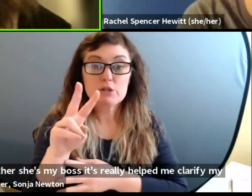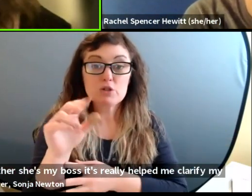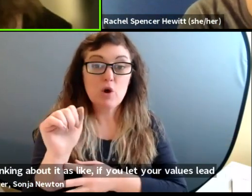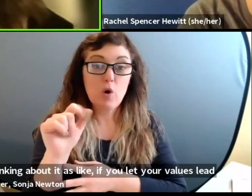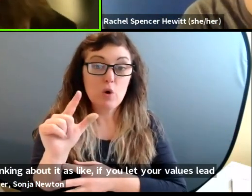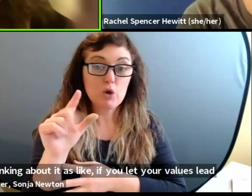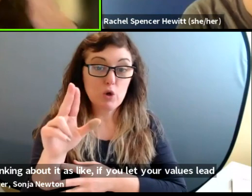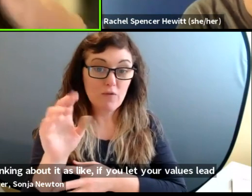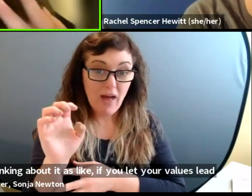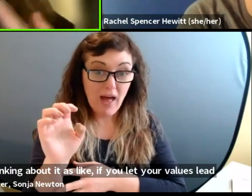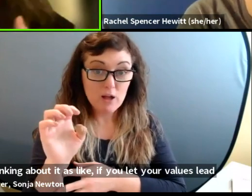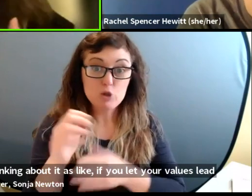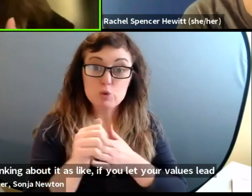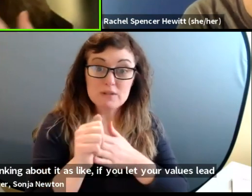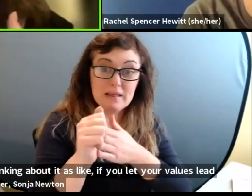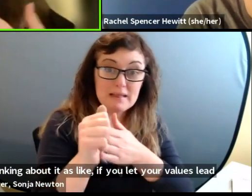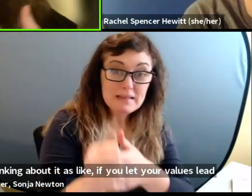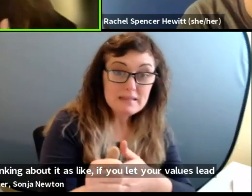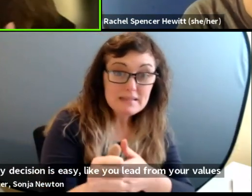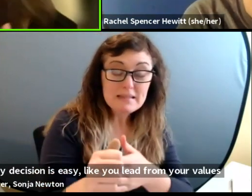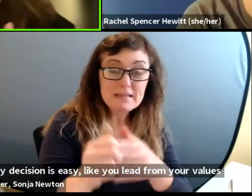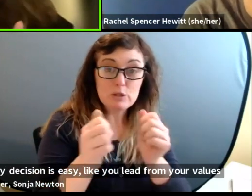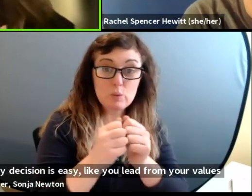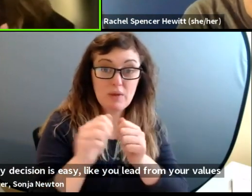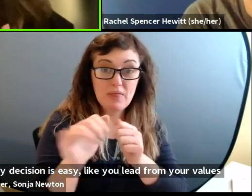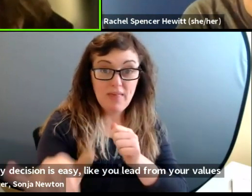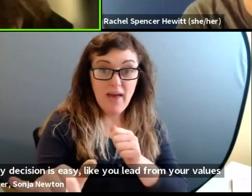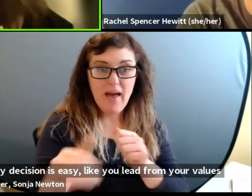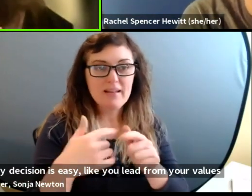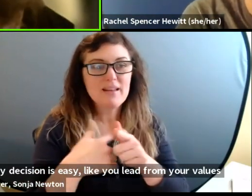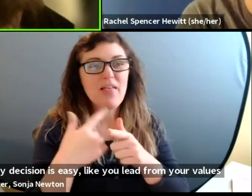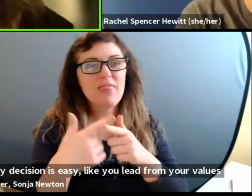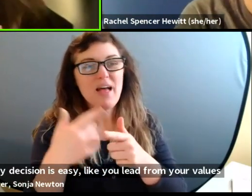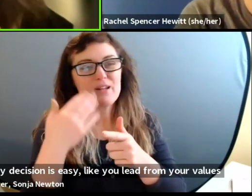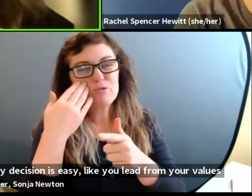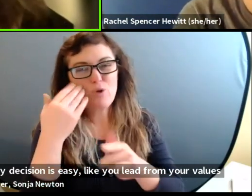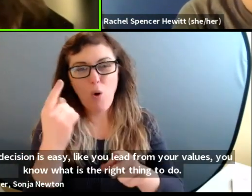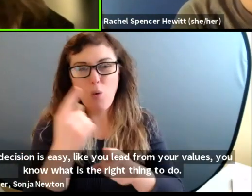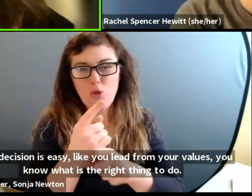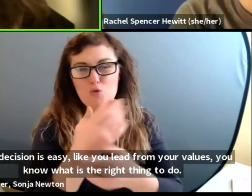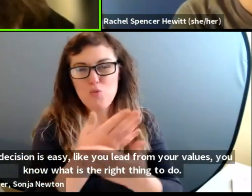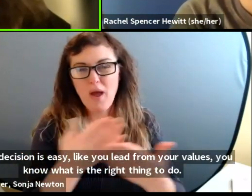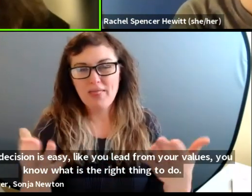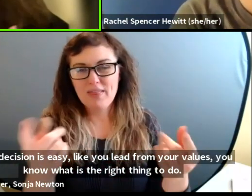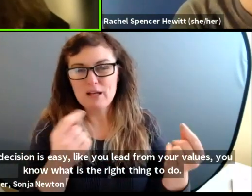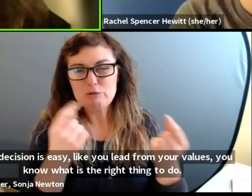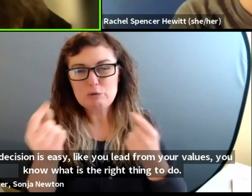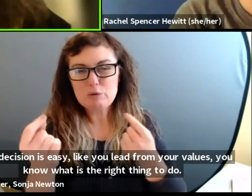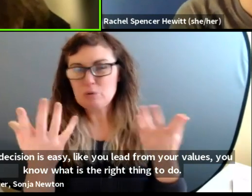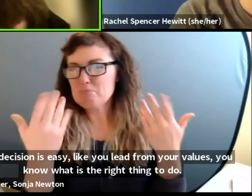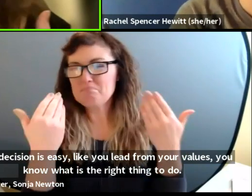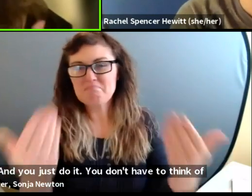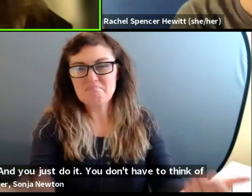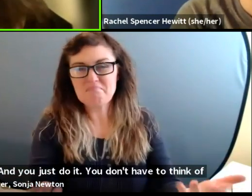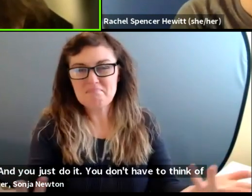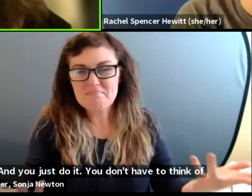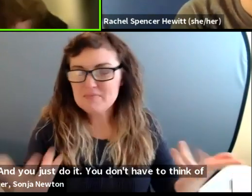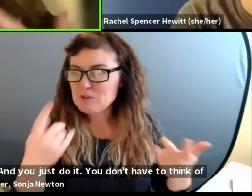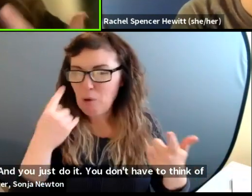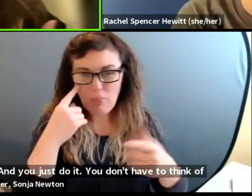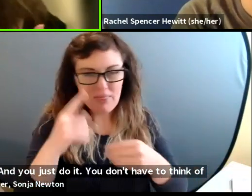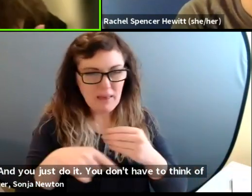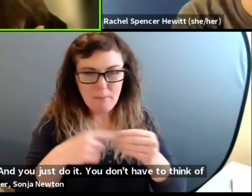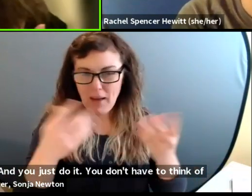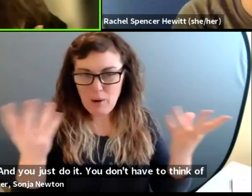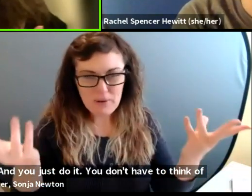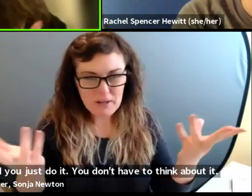easy. Like if you lead from your values, you know, what is the right thing to do? And you just do it. You don't have to think about it. You know, what's